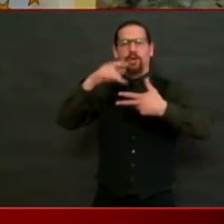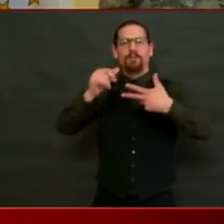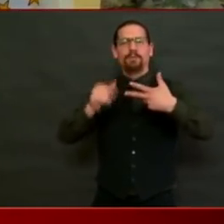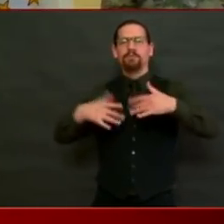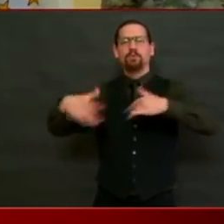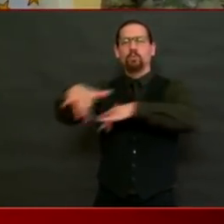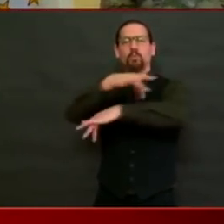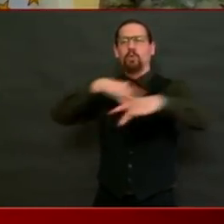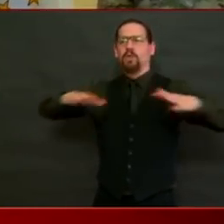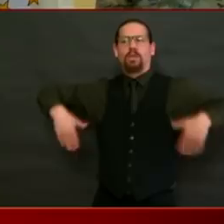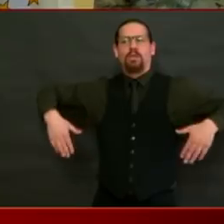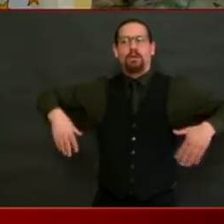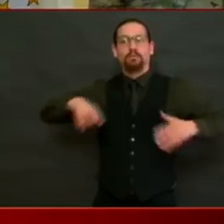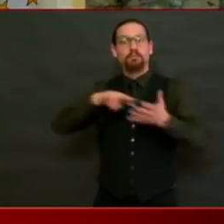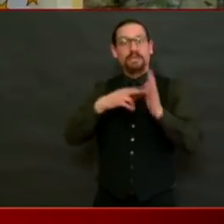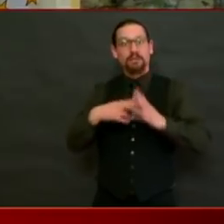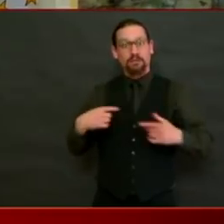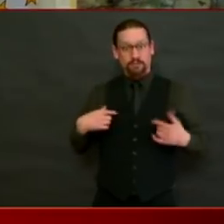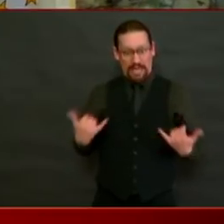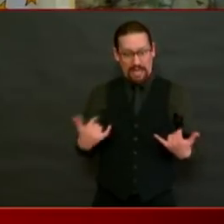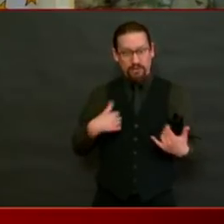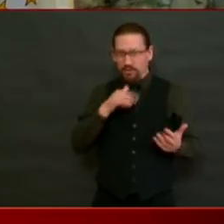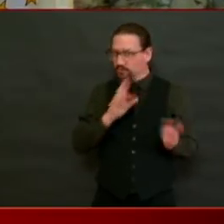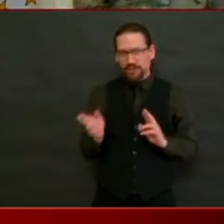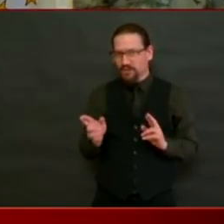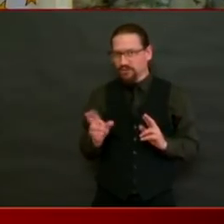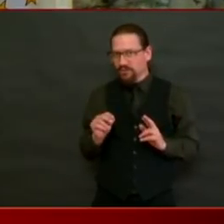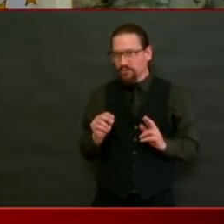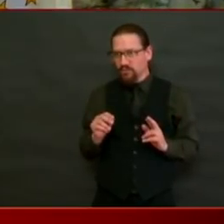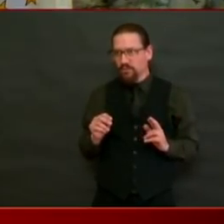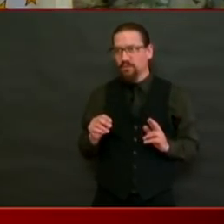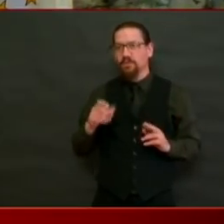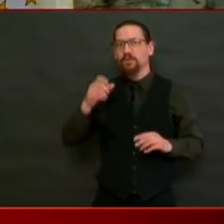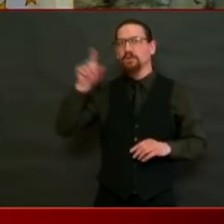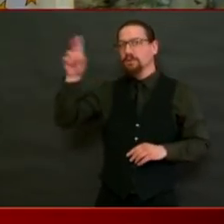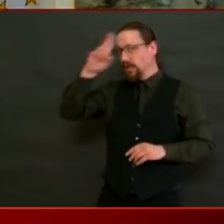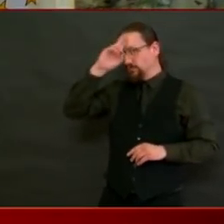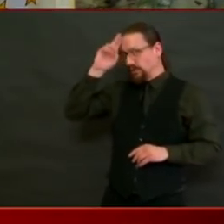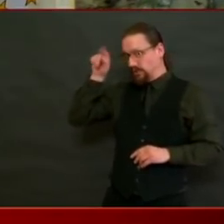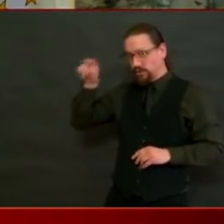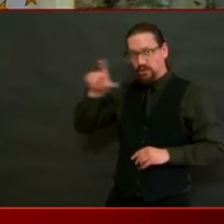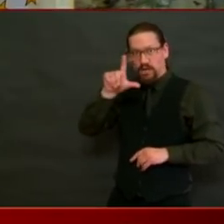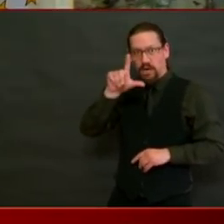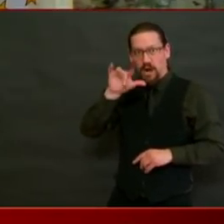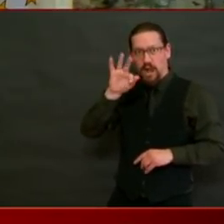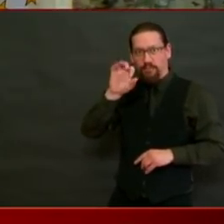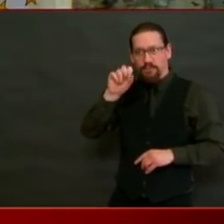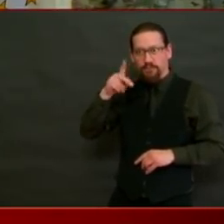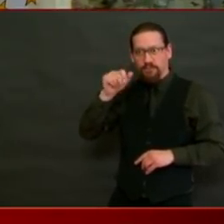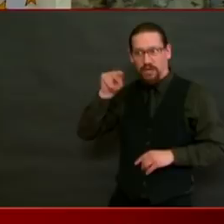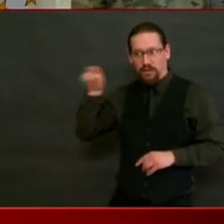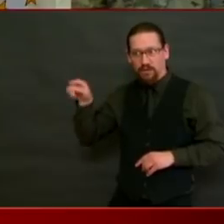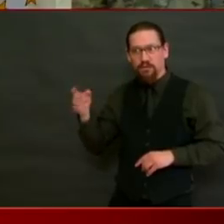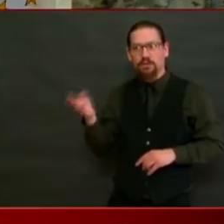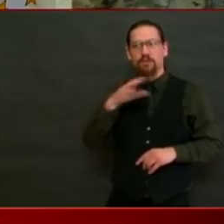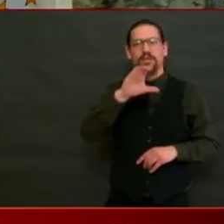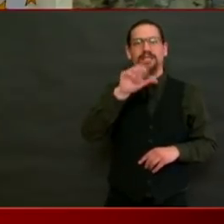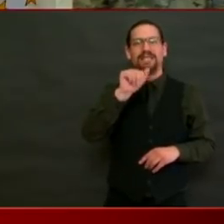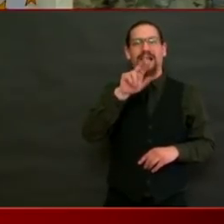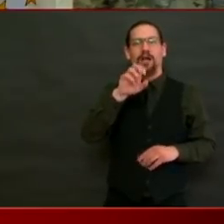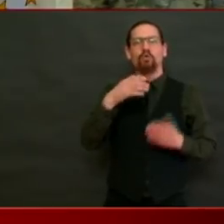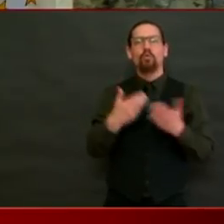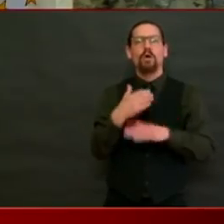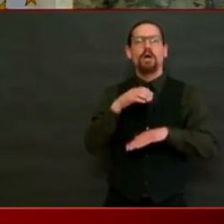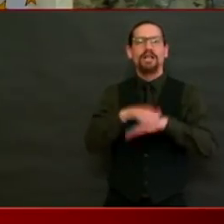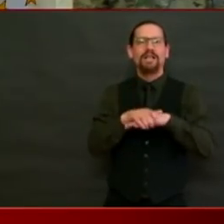for Lifespan and Care New England. They have surge plans that they're putting in place, and they're doing a terrific job to do